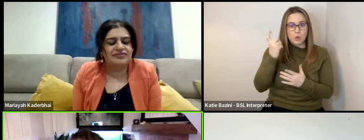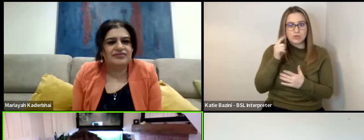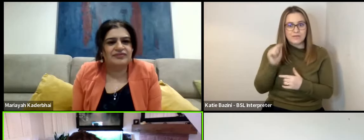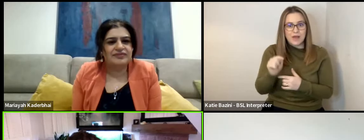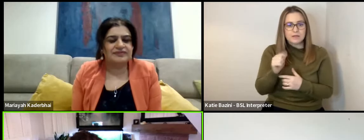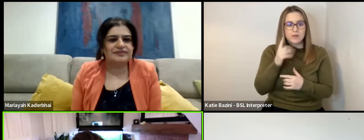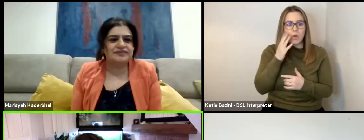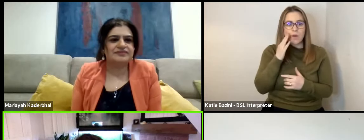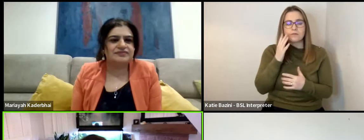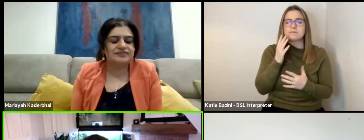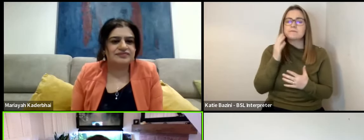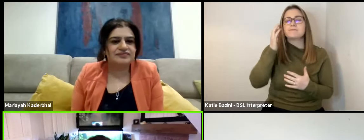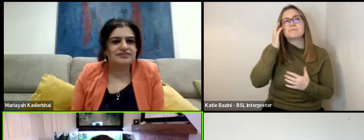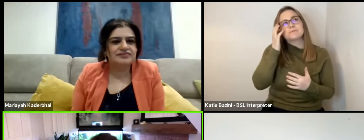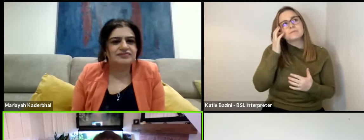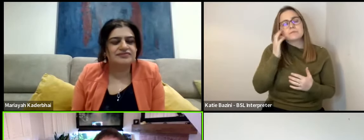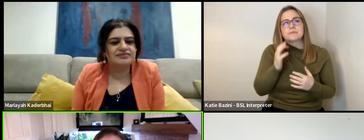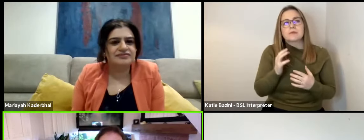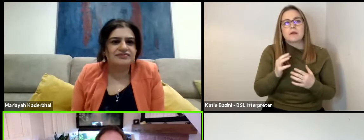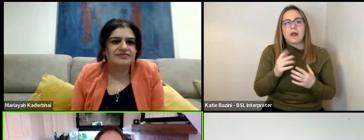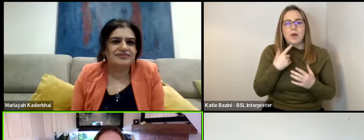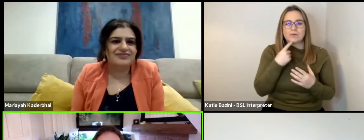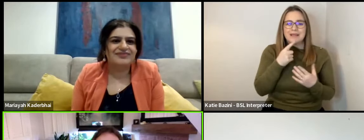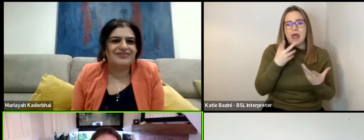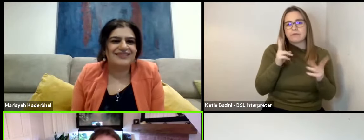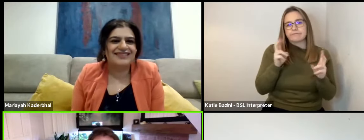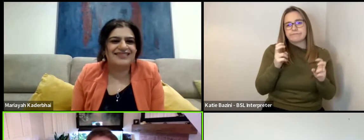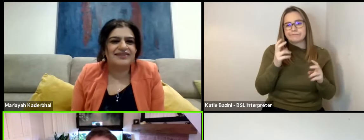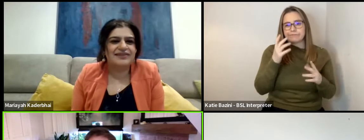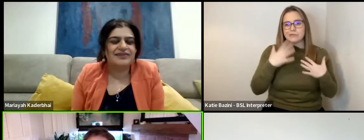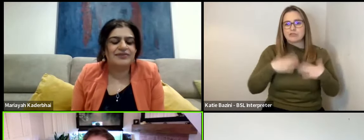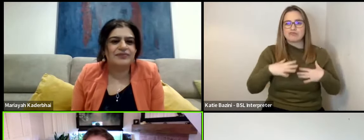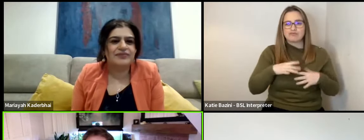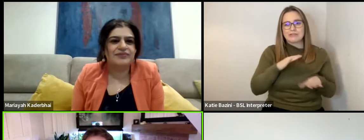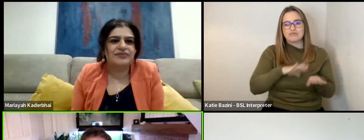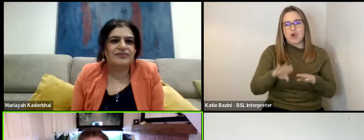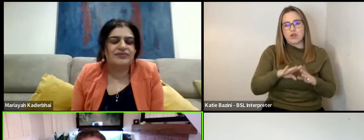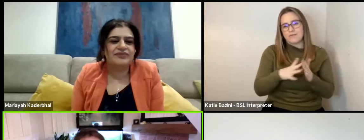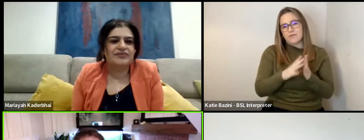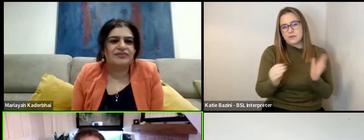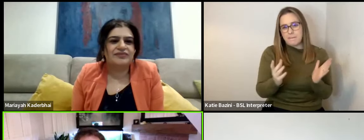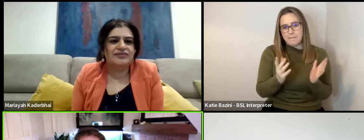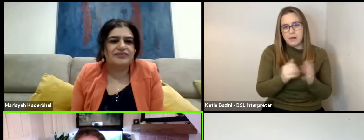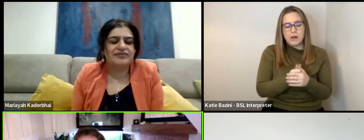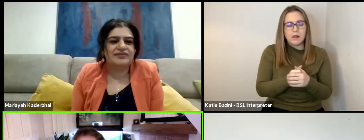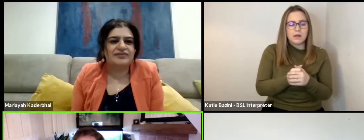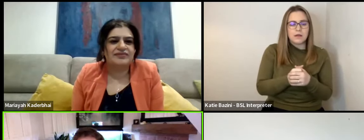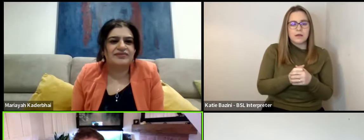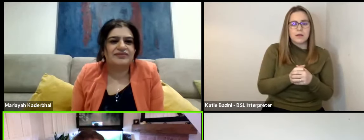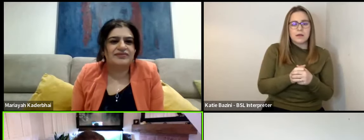when we came to do like, we'd call it a dress rehearsal, let's say. It was,